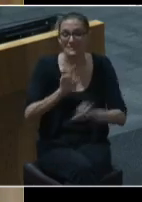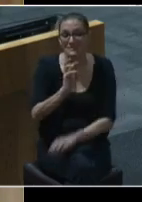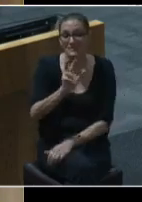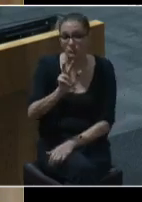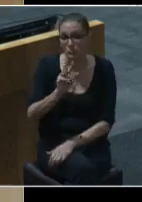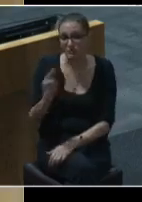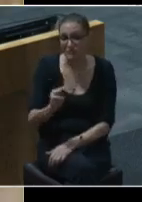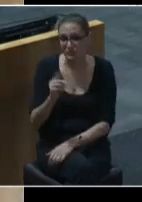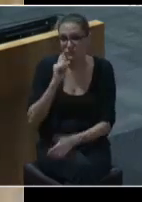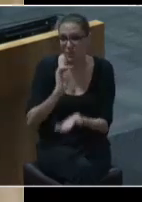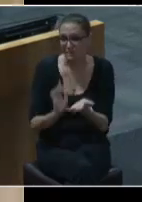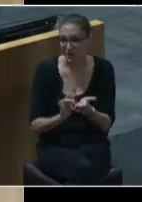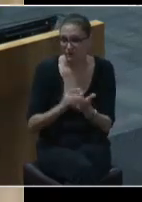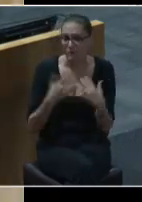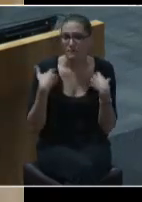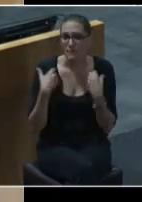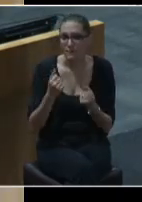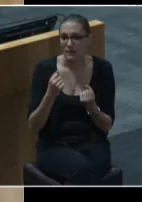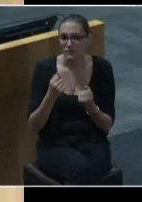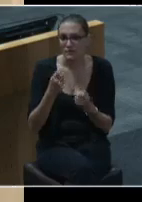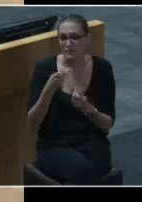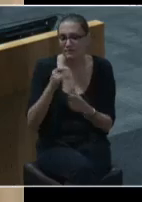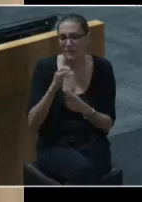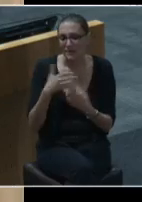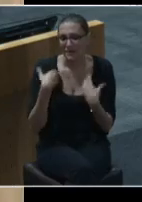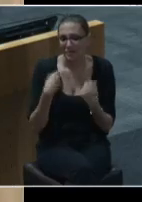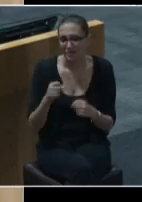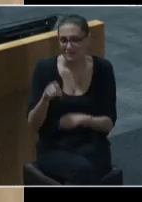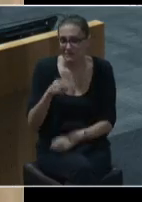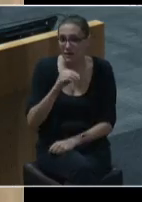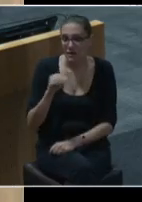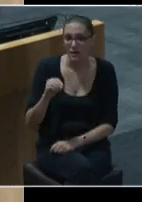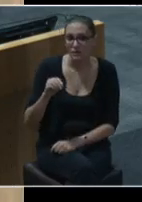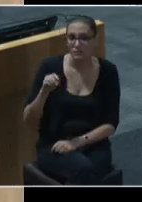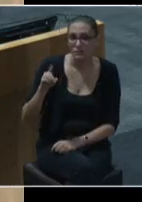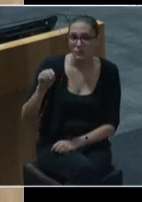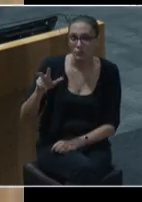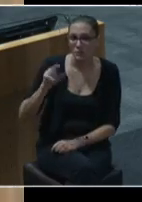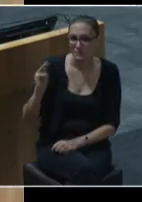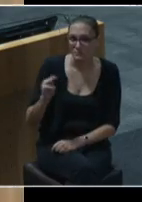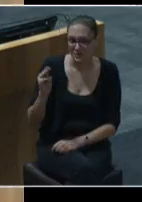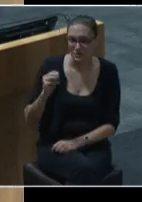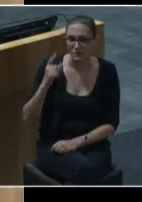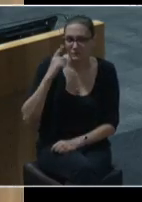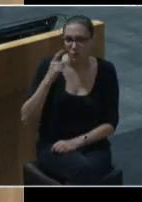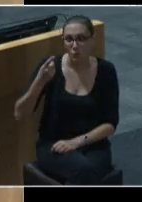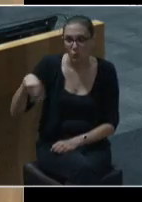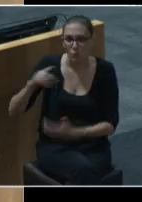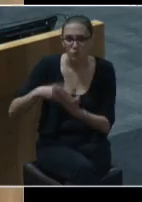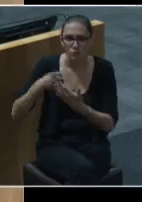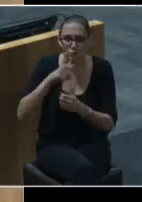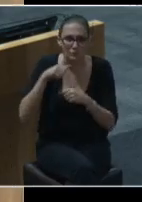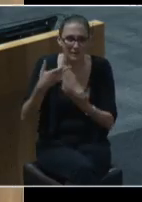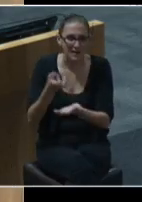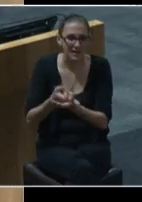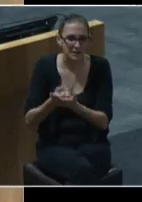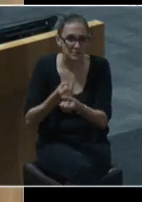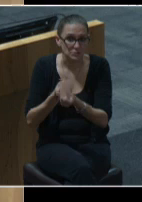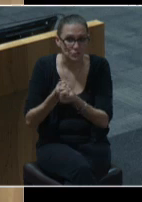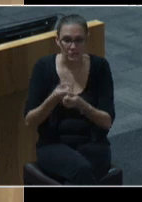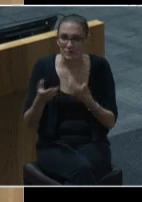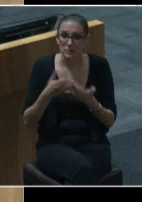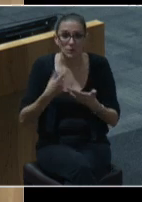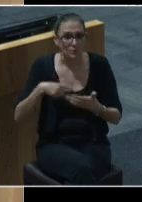medical and public health needs, and $103 million for programs providing economic support. Despite these